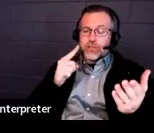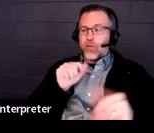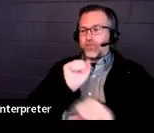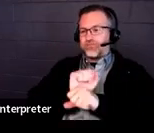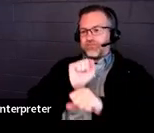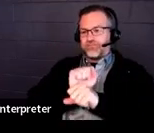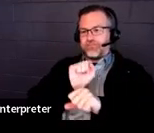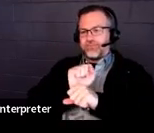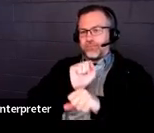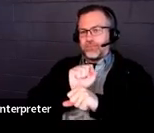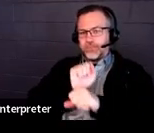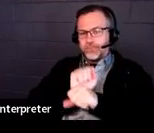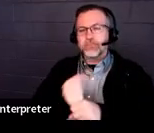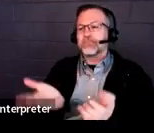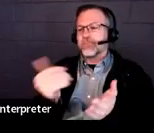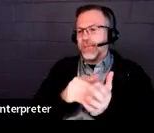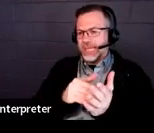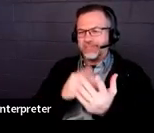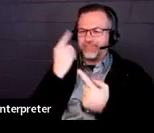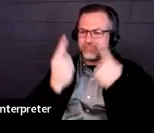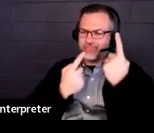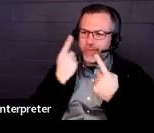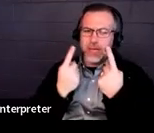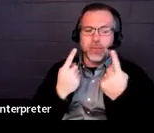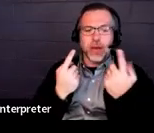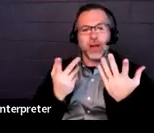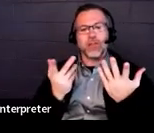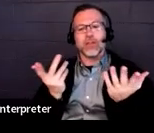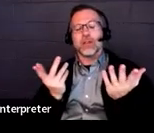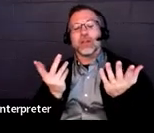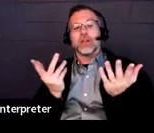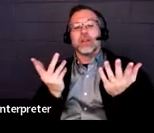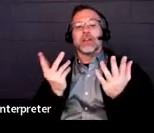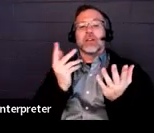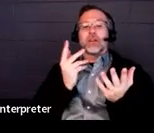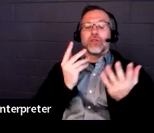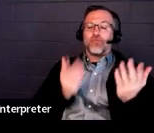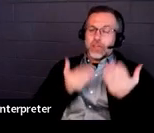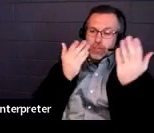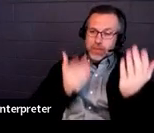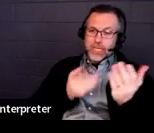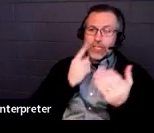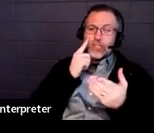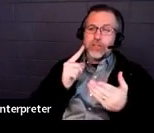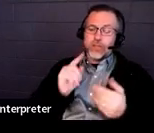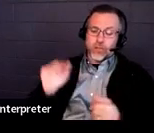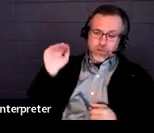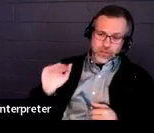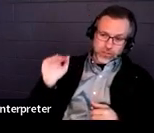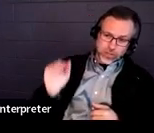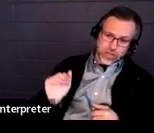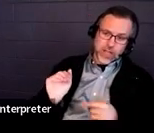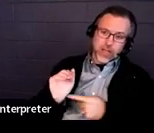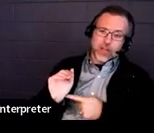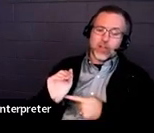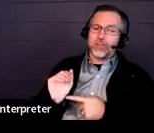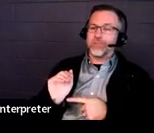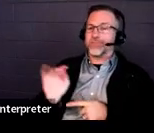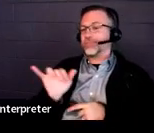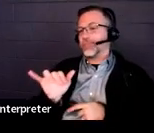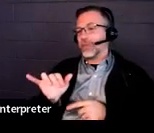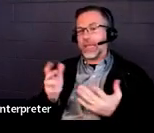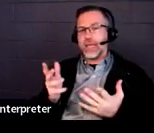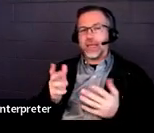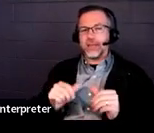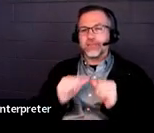again, you can think about recommendations for the child action. So some things that the child may do, such as staying in touch